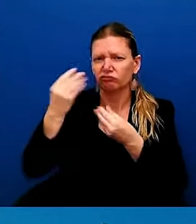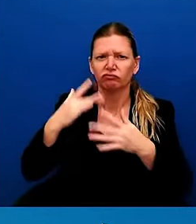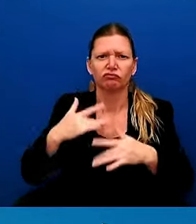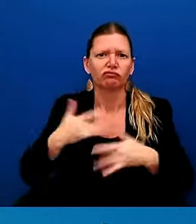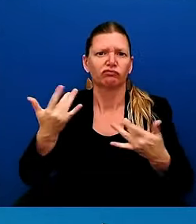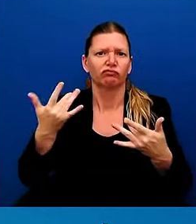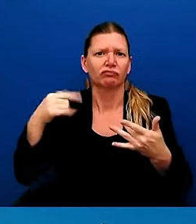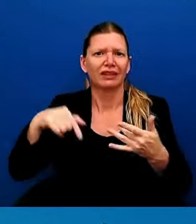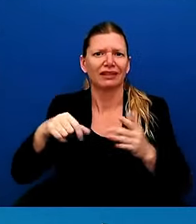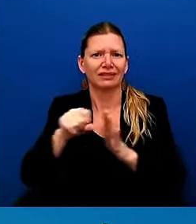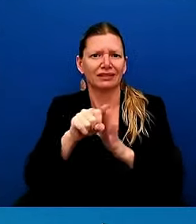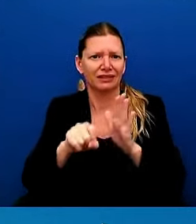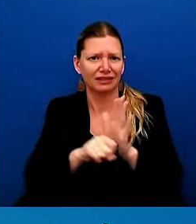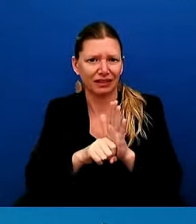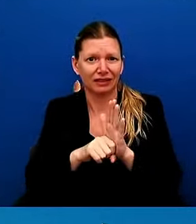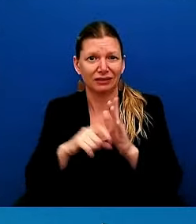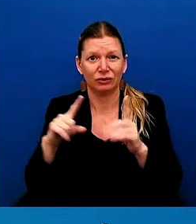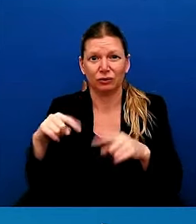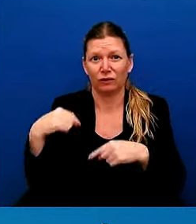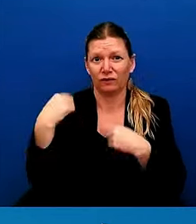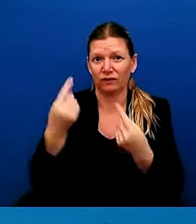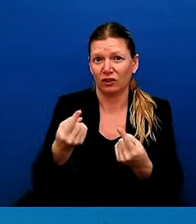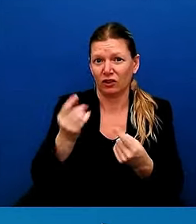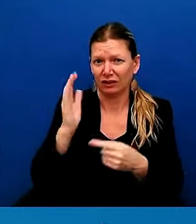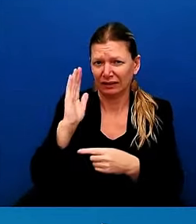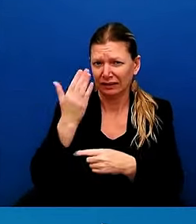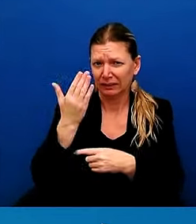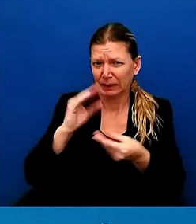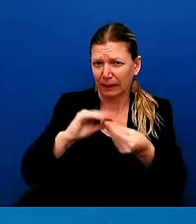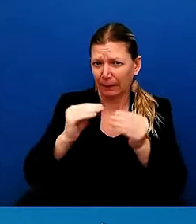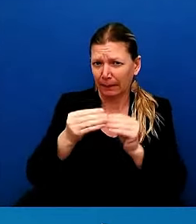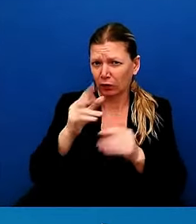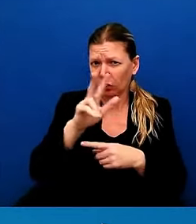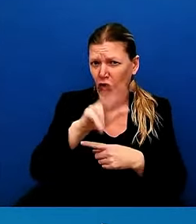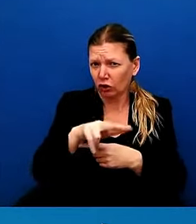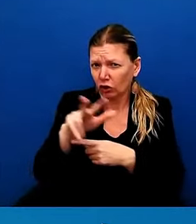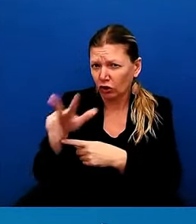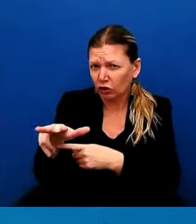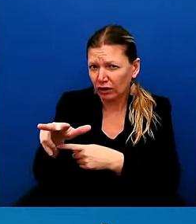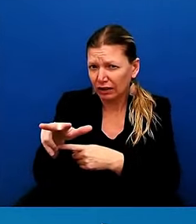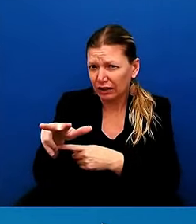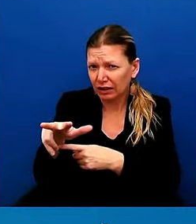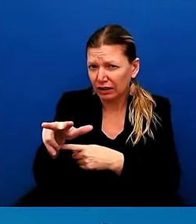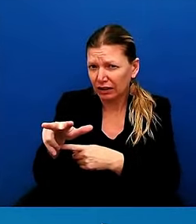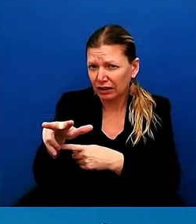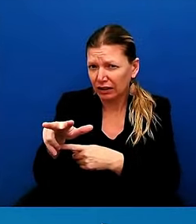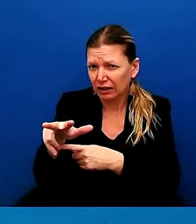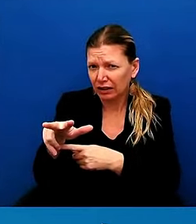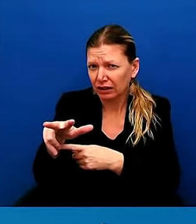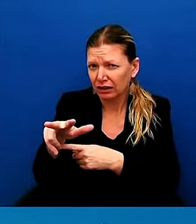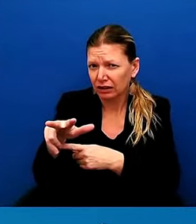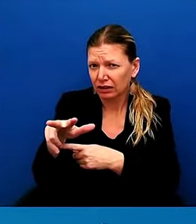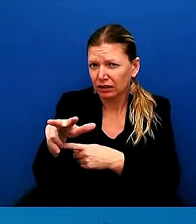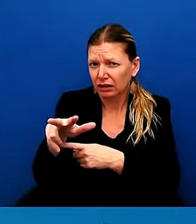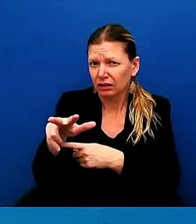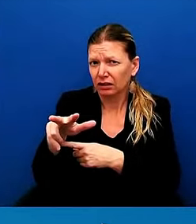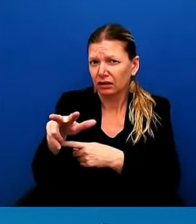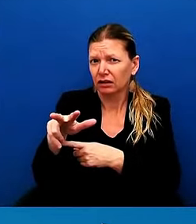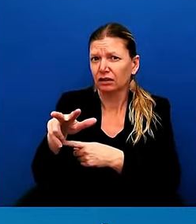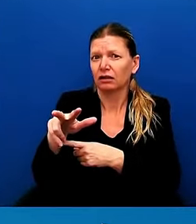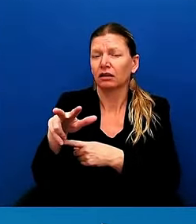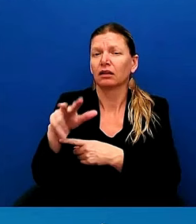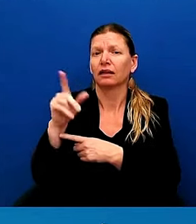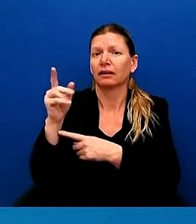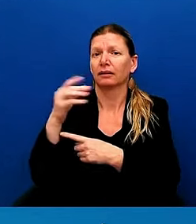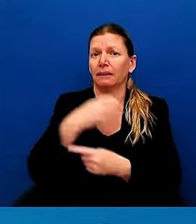sharing with me seven alone in Augusta-Richmond County. So the numbers are coming